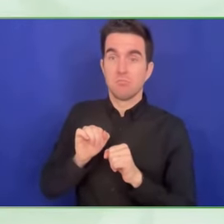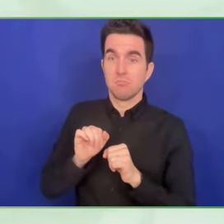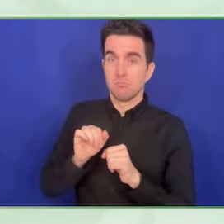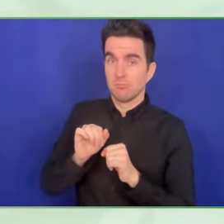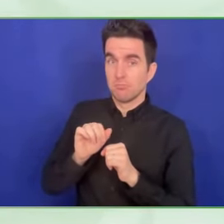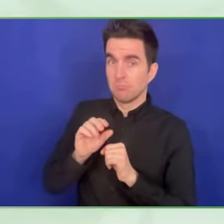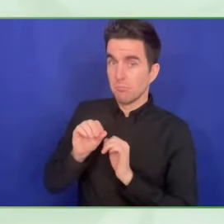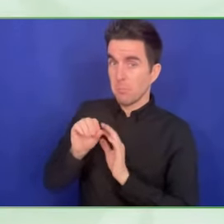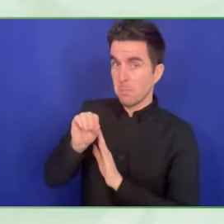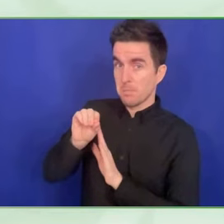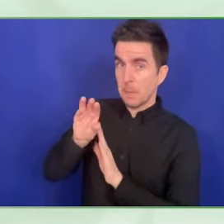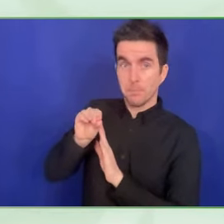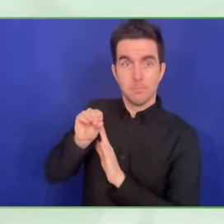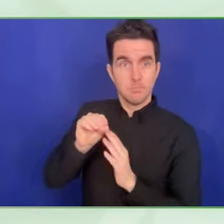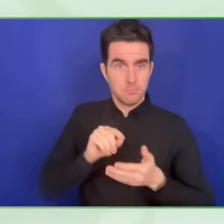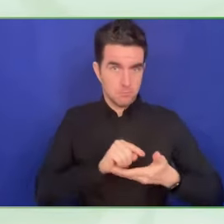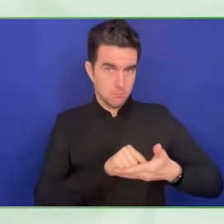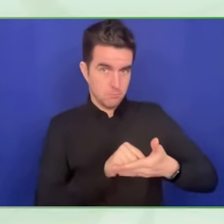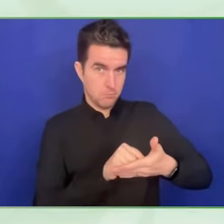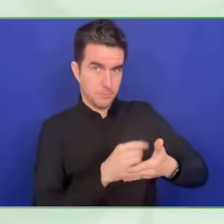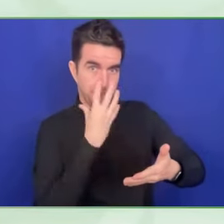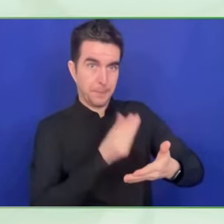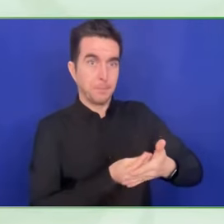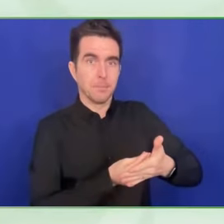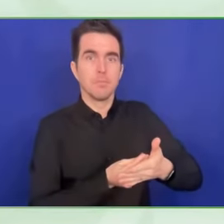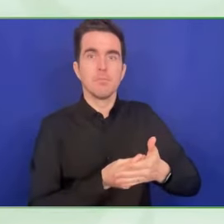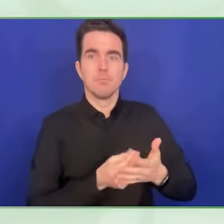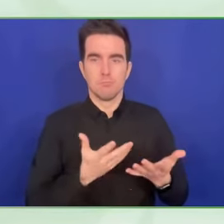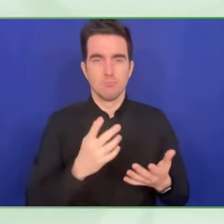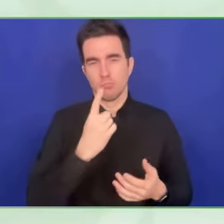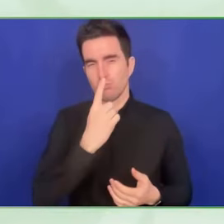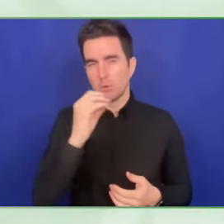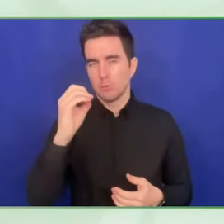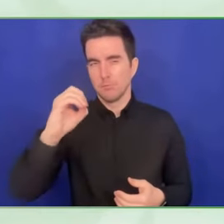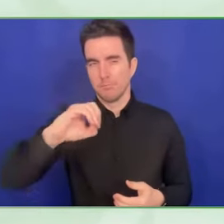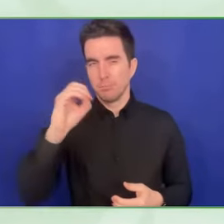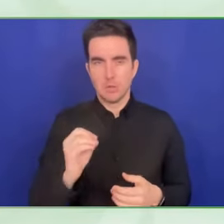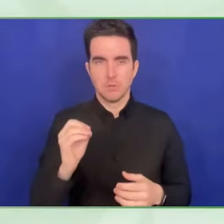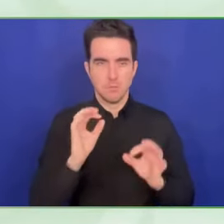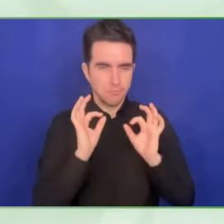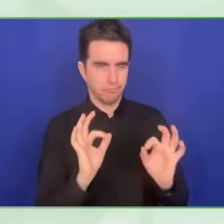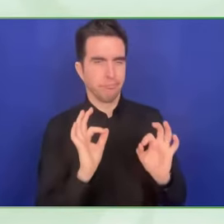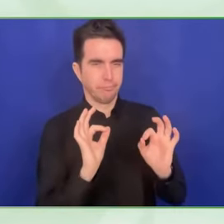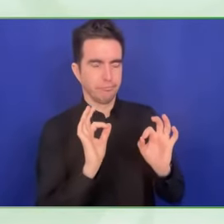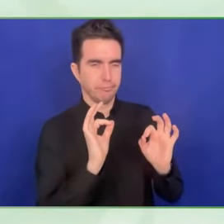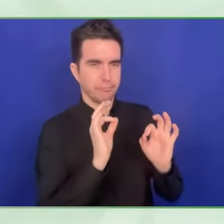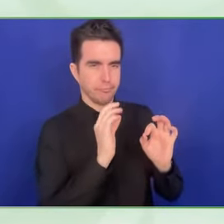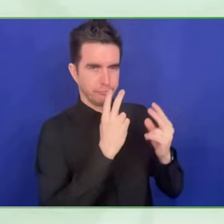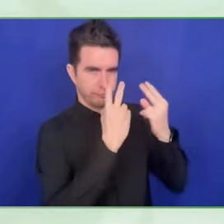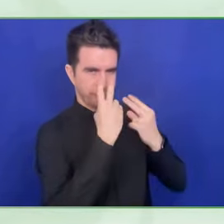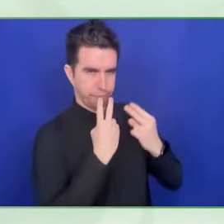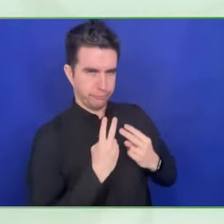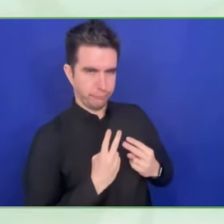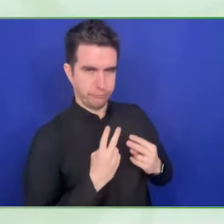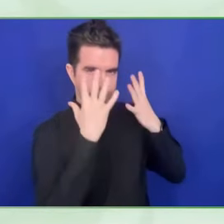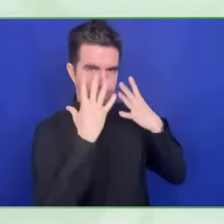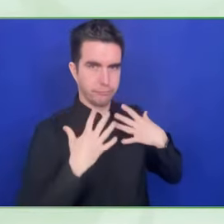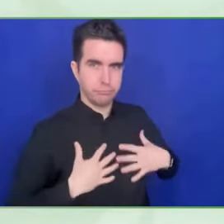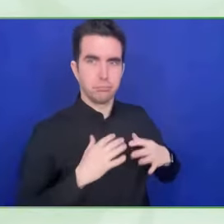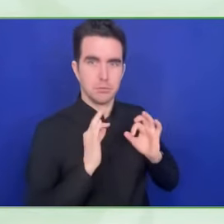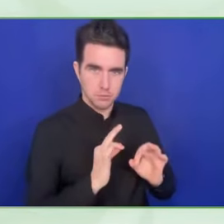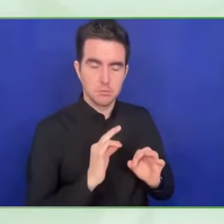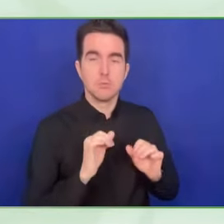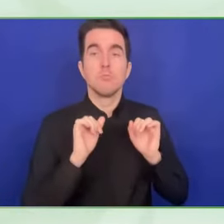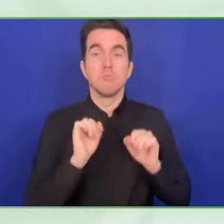even you can help the boy or the girl on the other side of the screen do the process in a smoother way. And